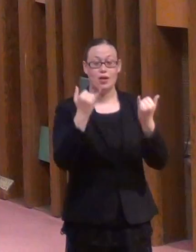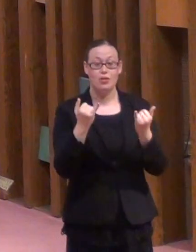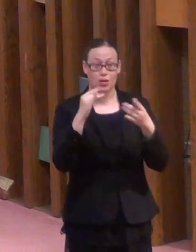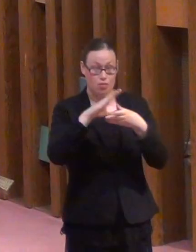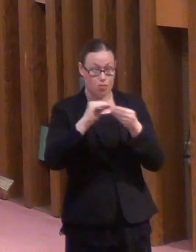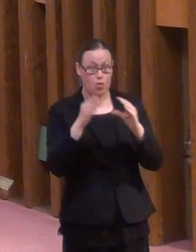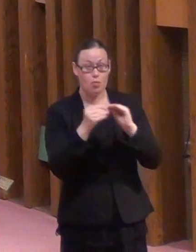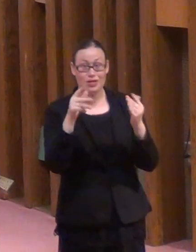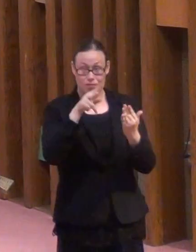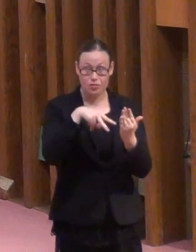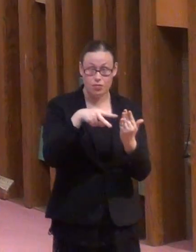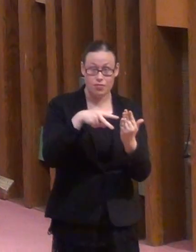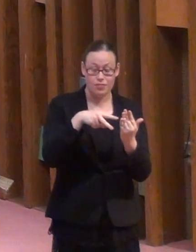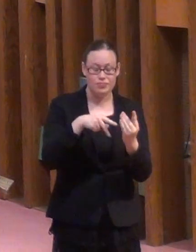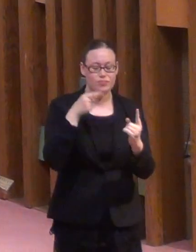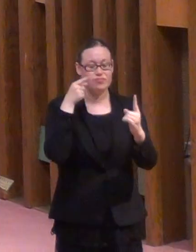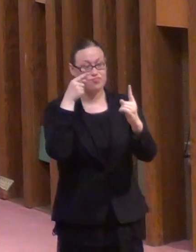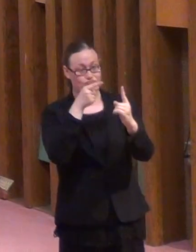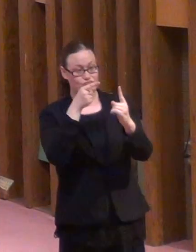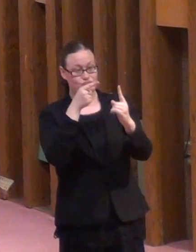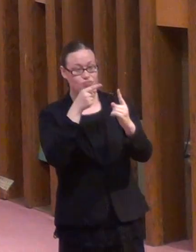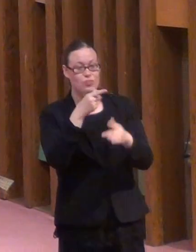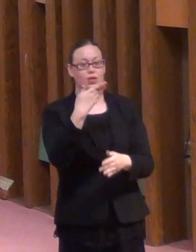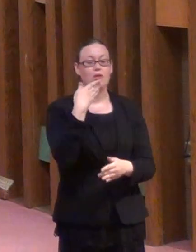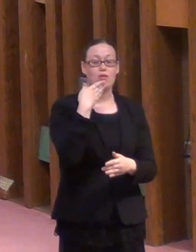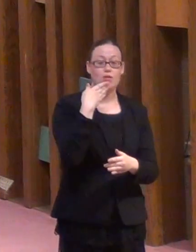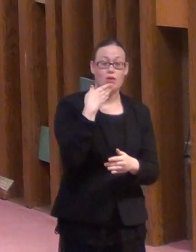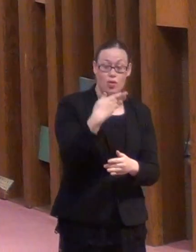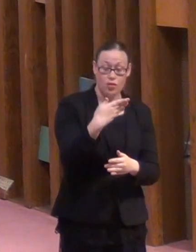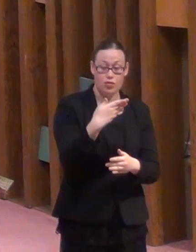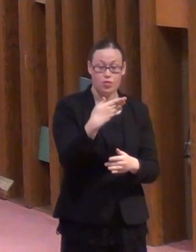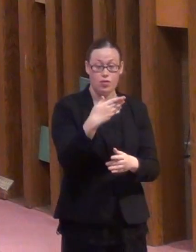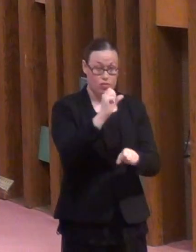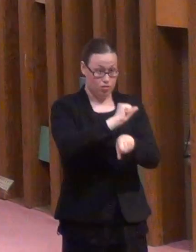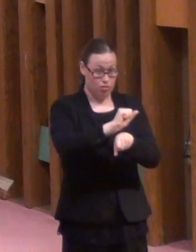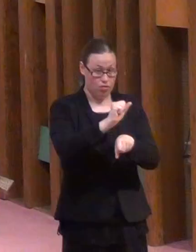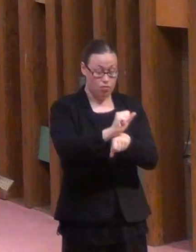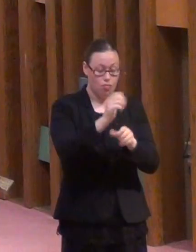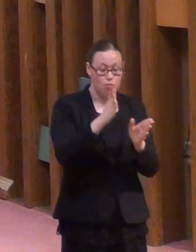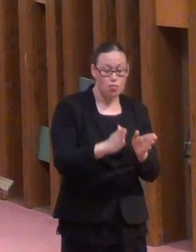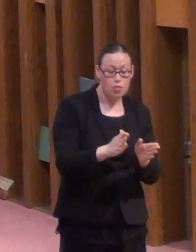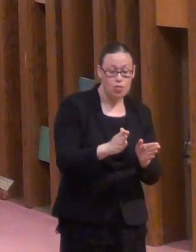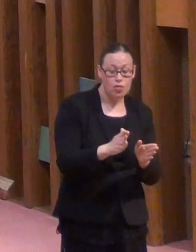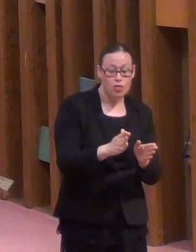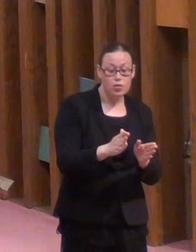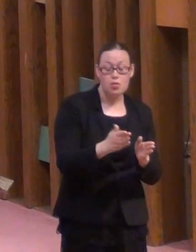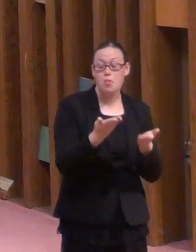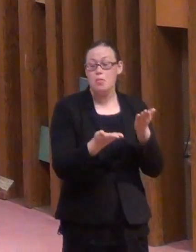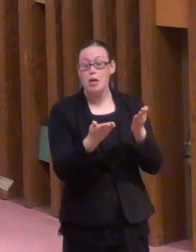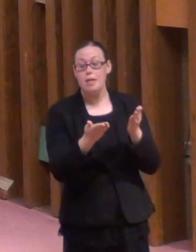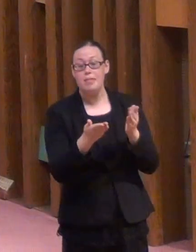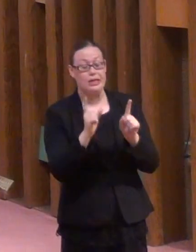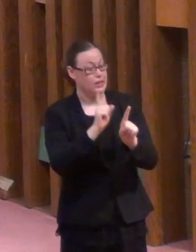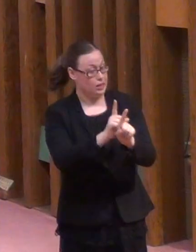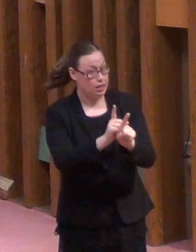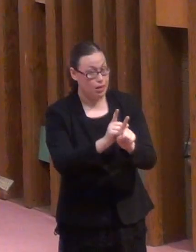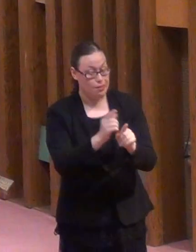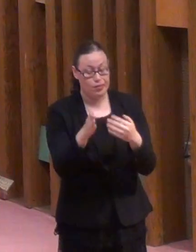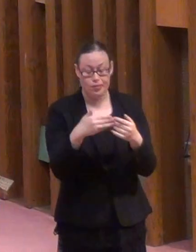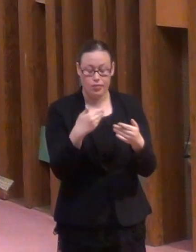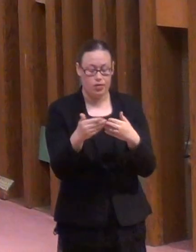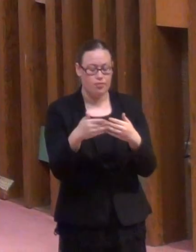parable is that a good steward or disciple, either word, works,